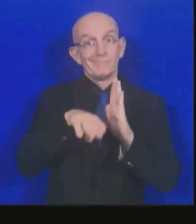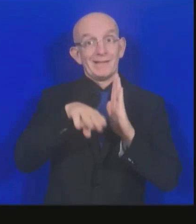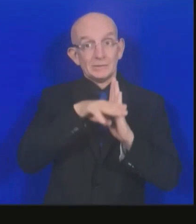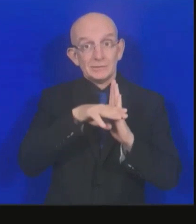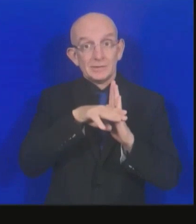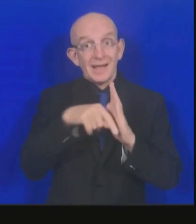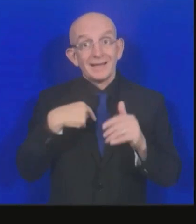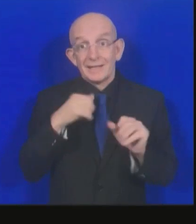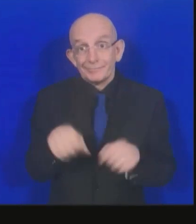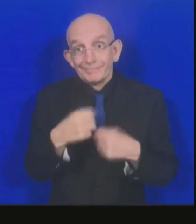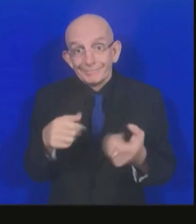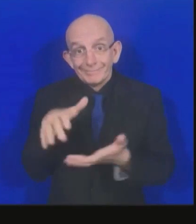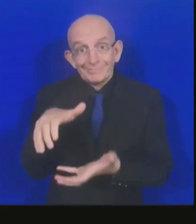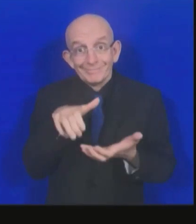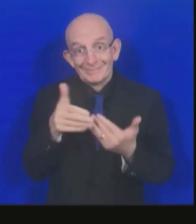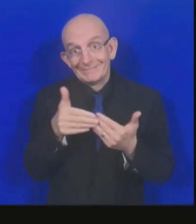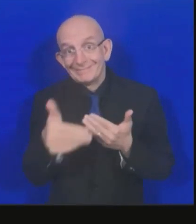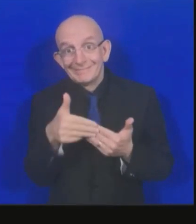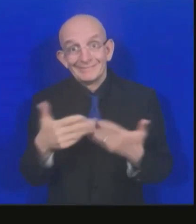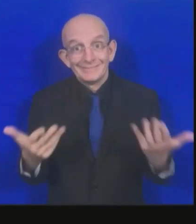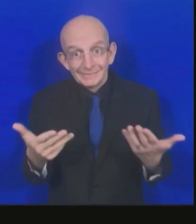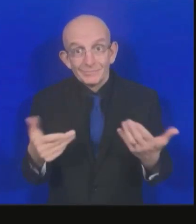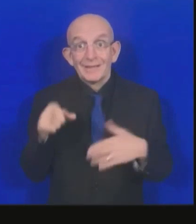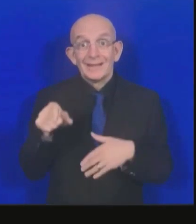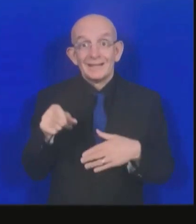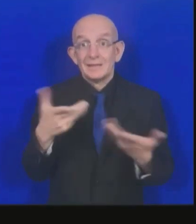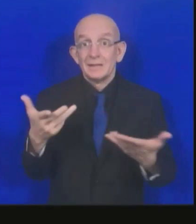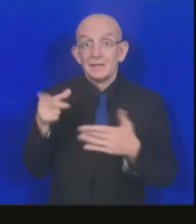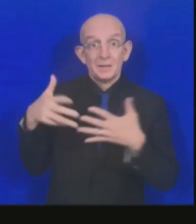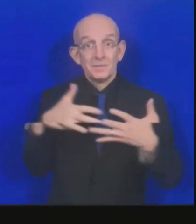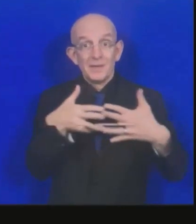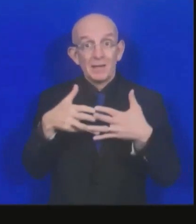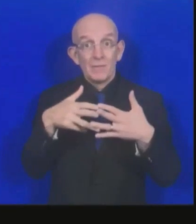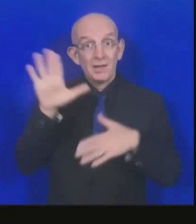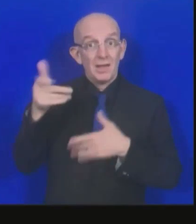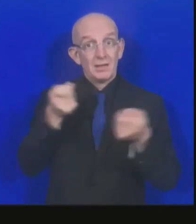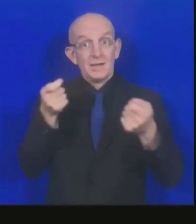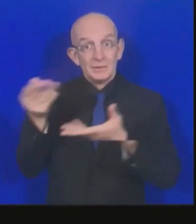we were able to prevent another political crisis taking place.